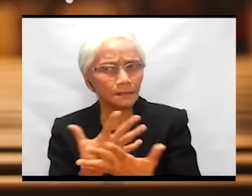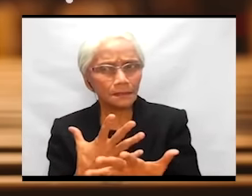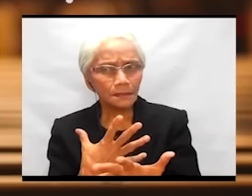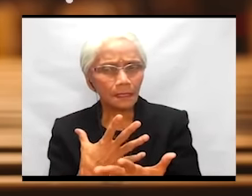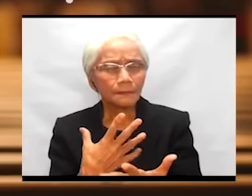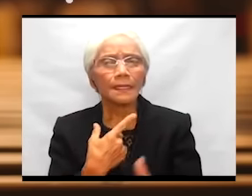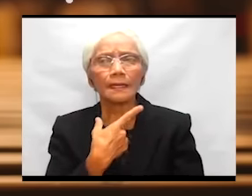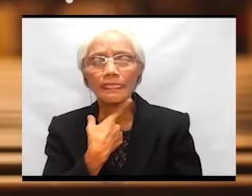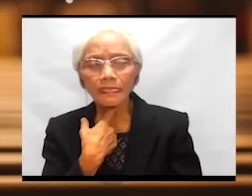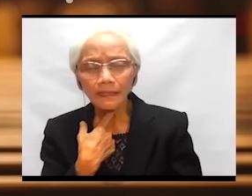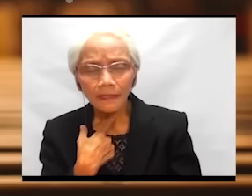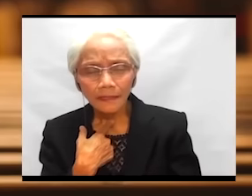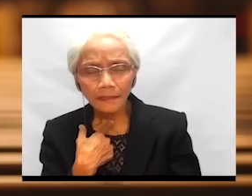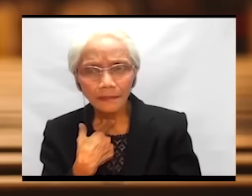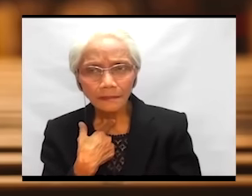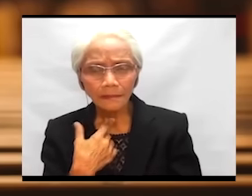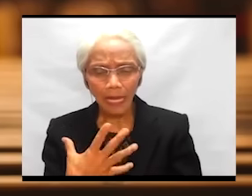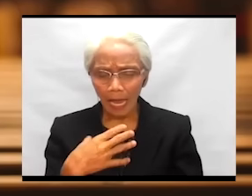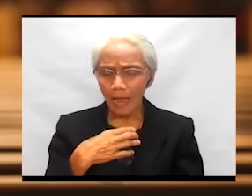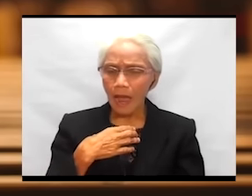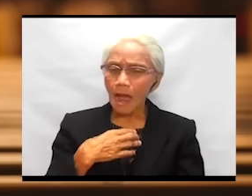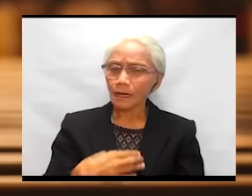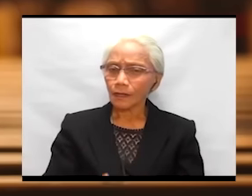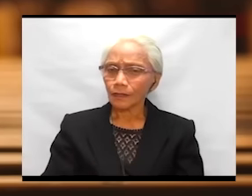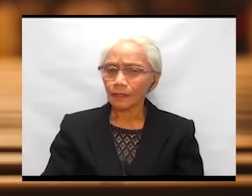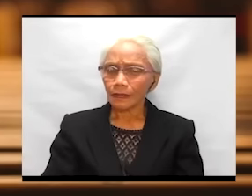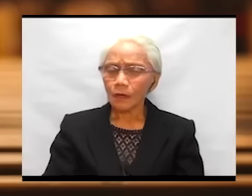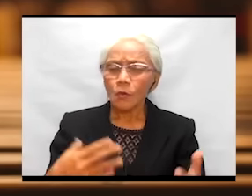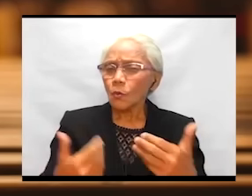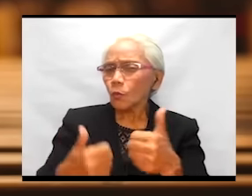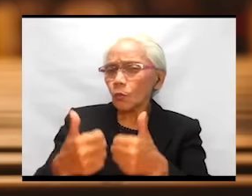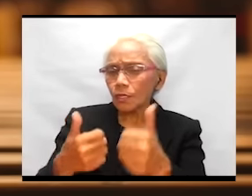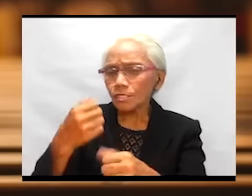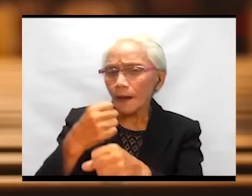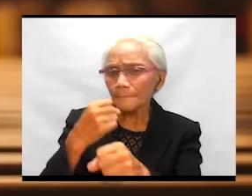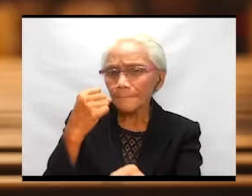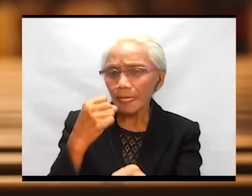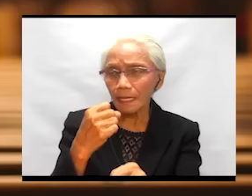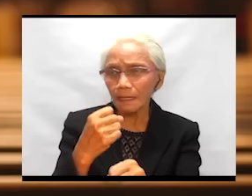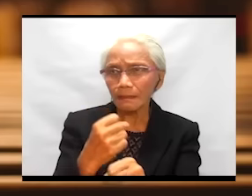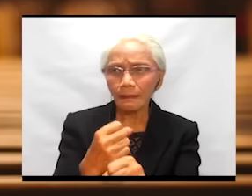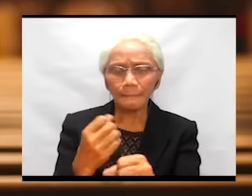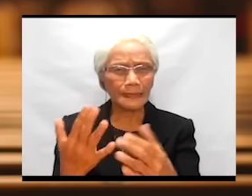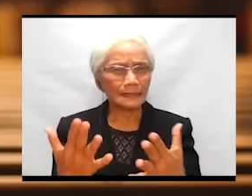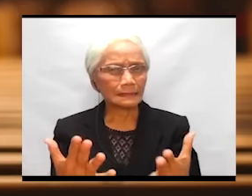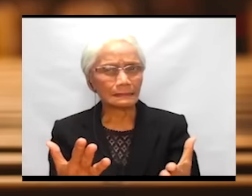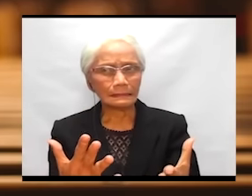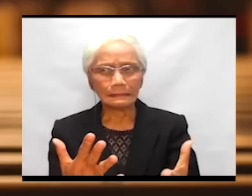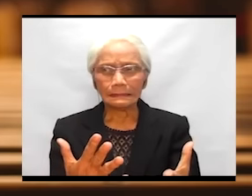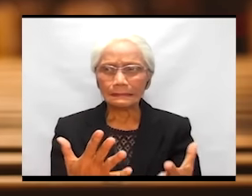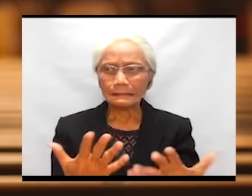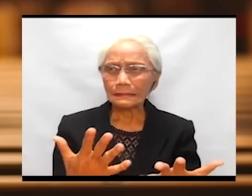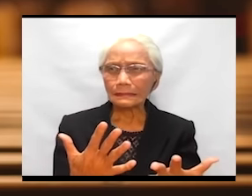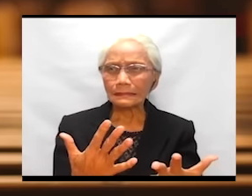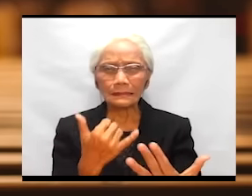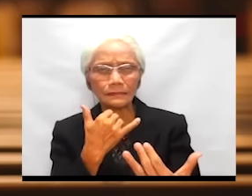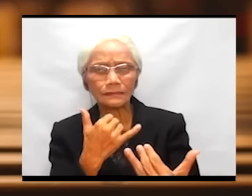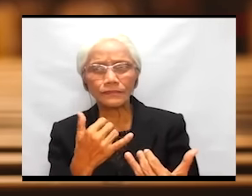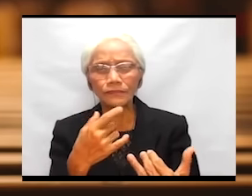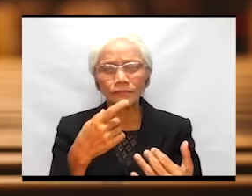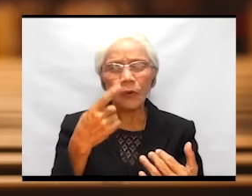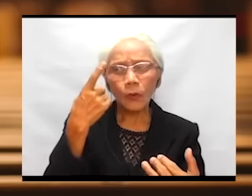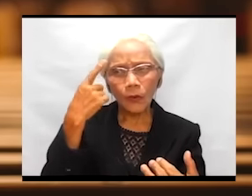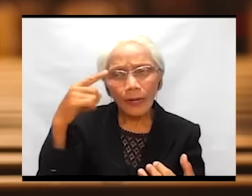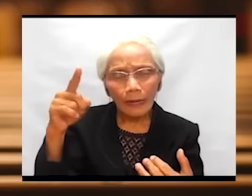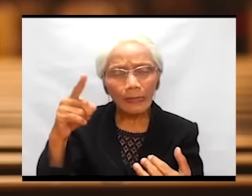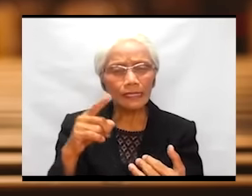thirst, hunger, which made them long for Egypt.